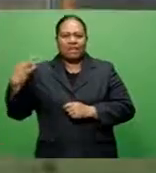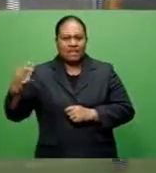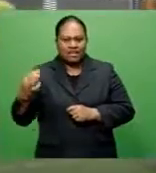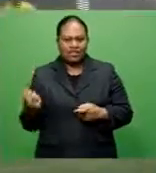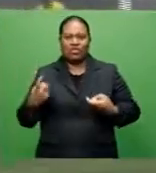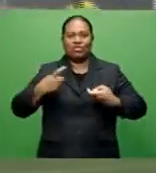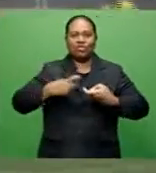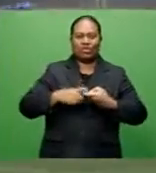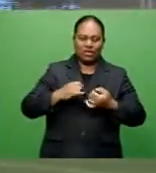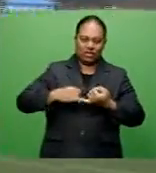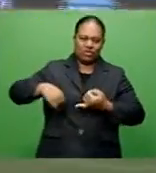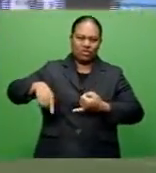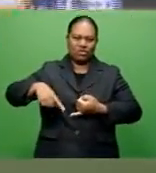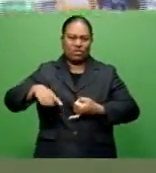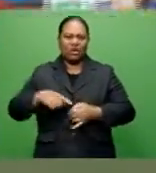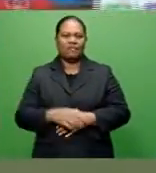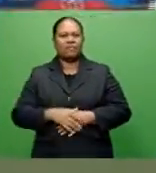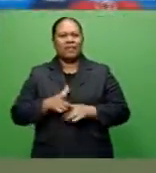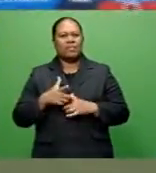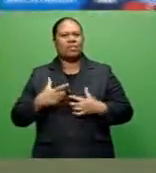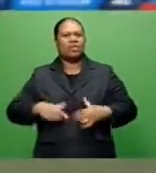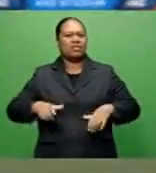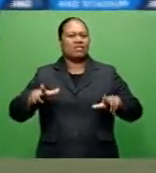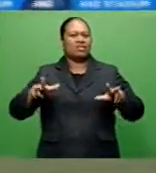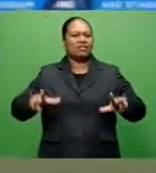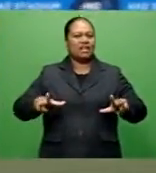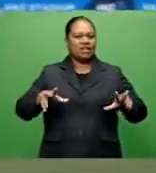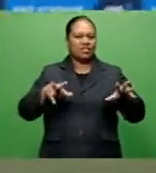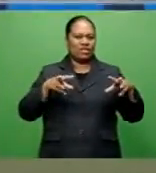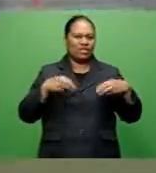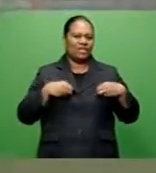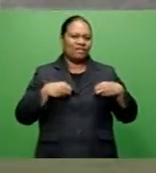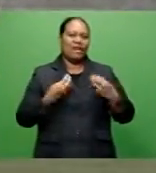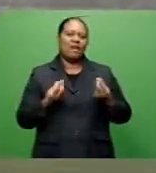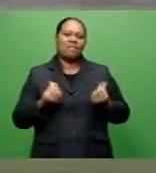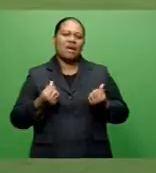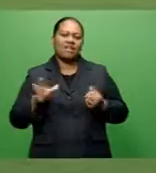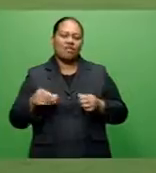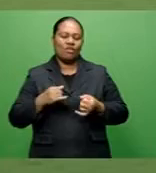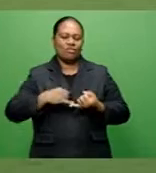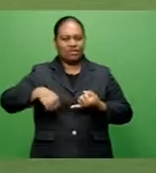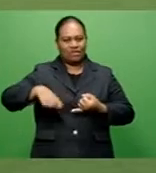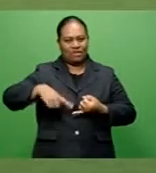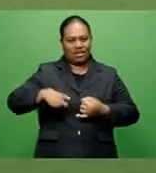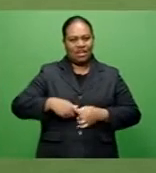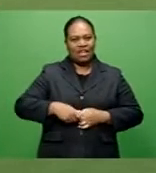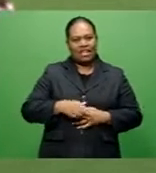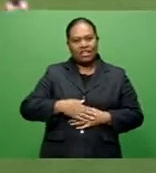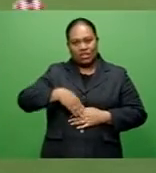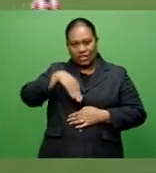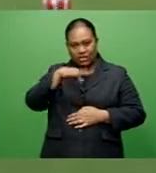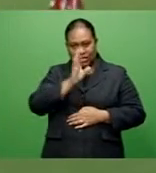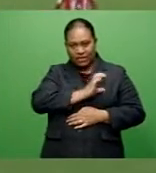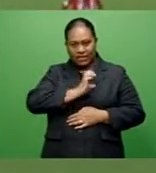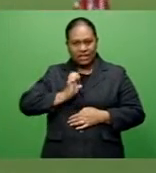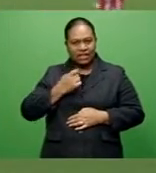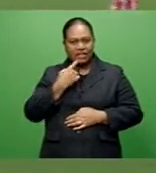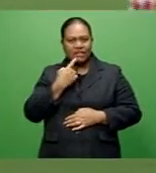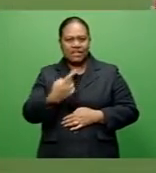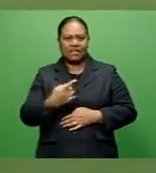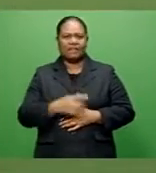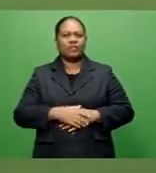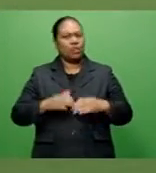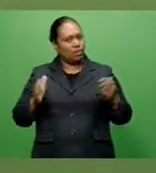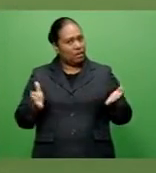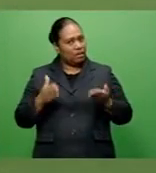a tricky situation since he signed and received money from the capital side. BJFA Chief Executive Muhammad Youssef says they will